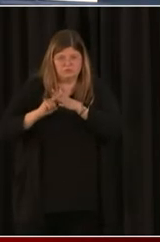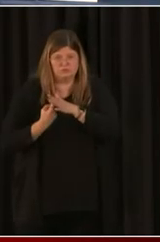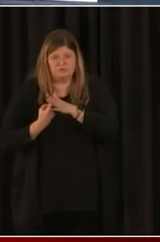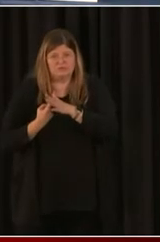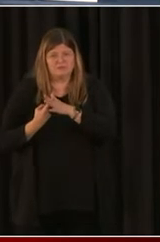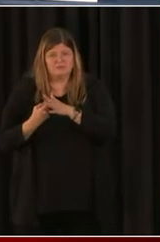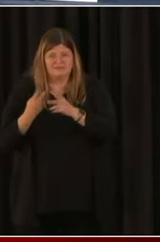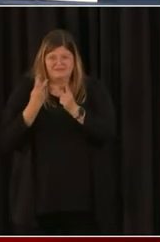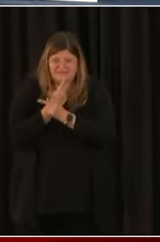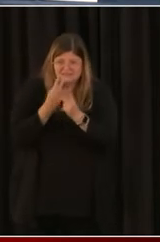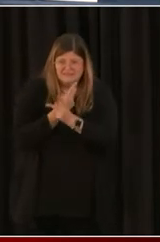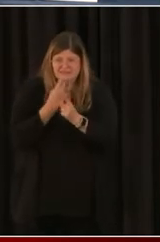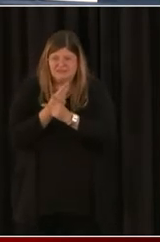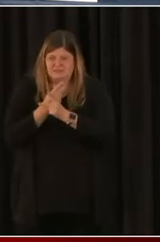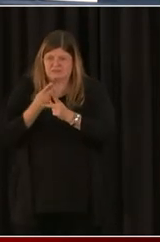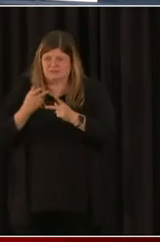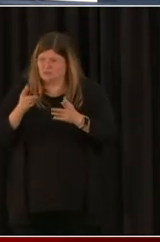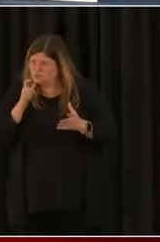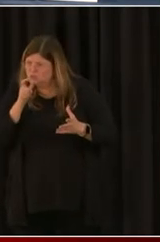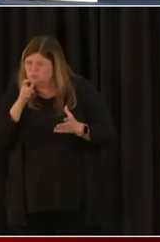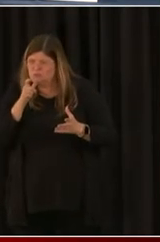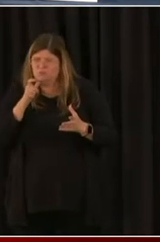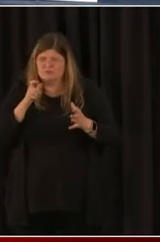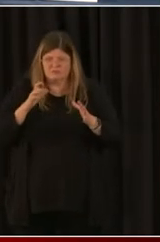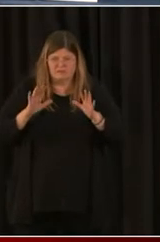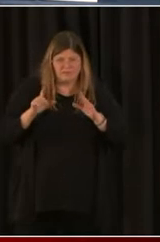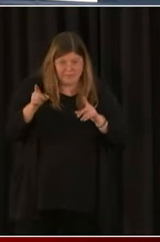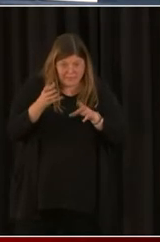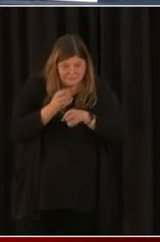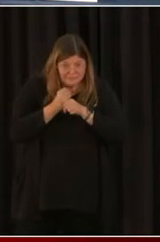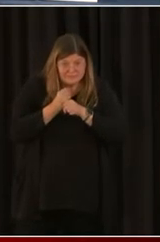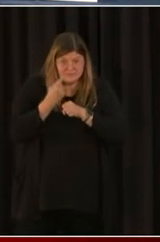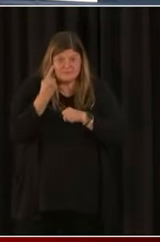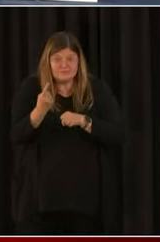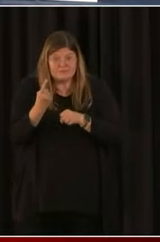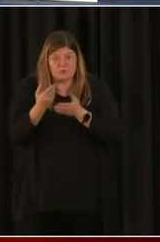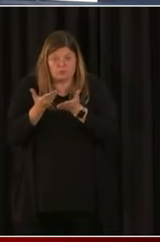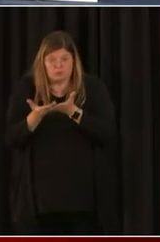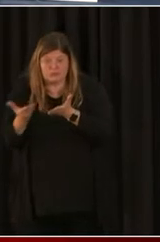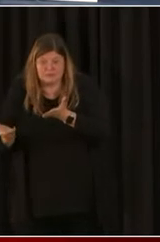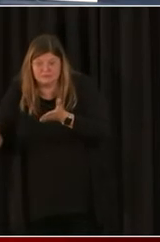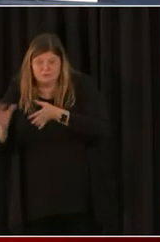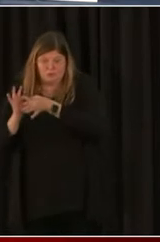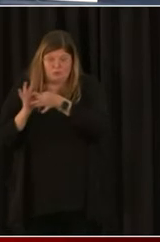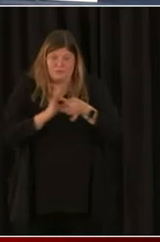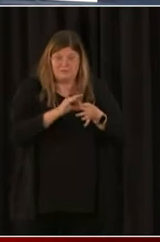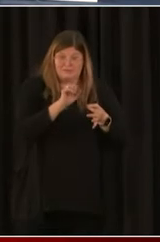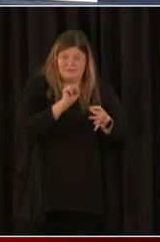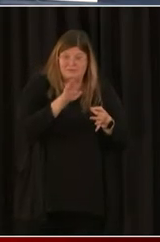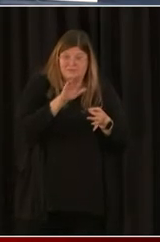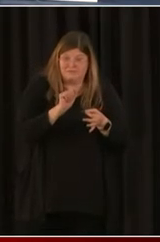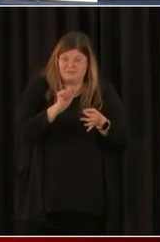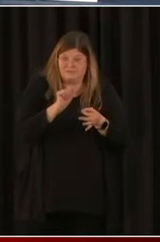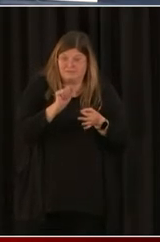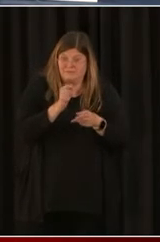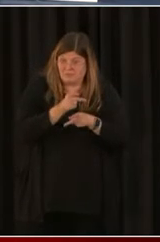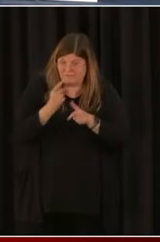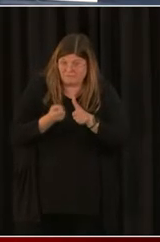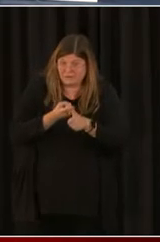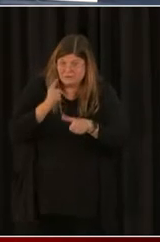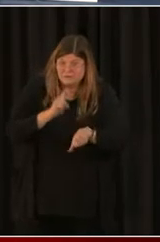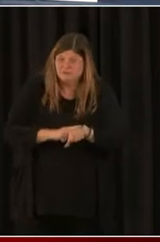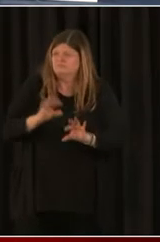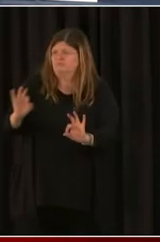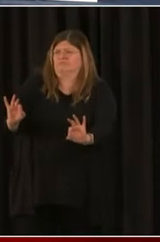out who your lenders are. If you got, if you got one of these resources with a relationship with an SBA lender the first time, well then